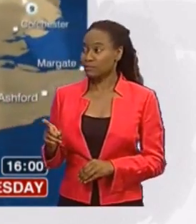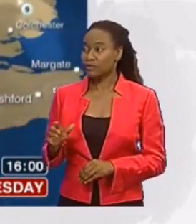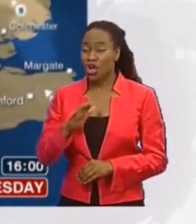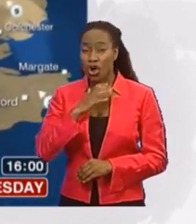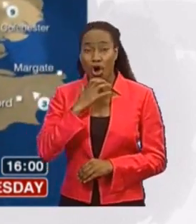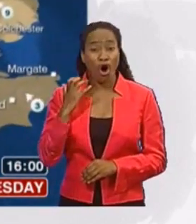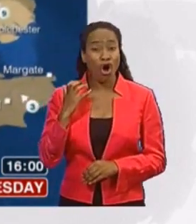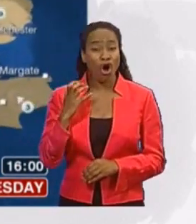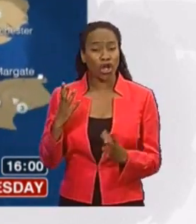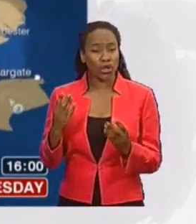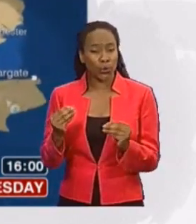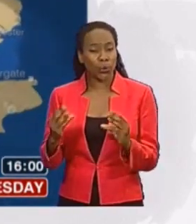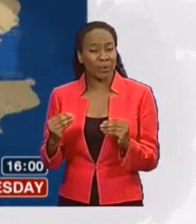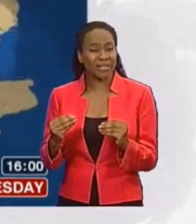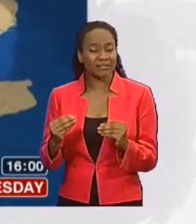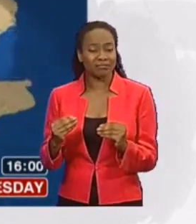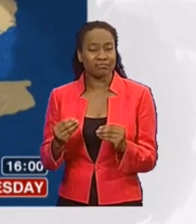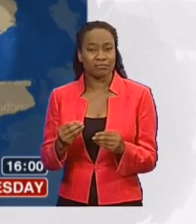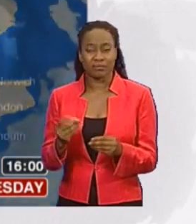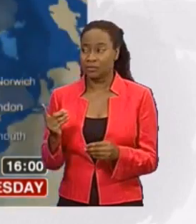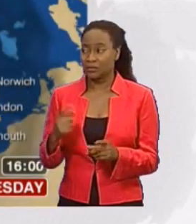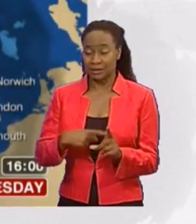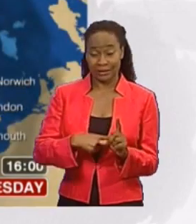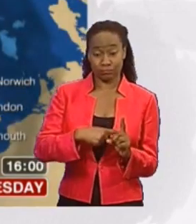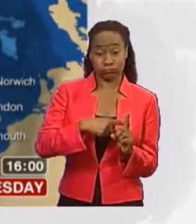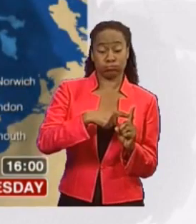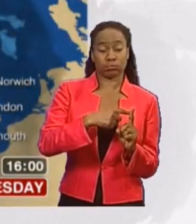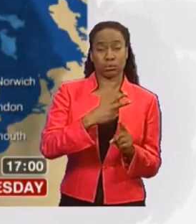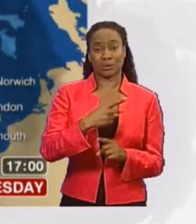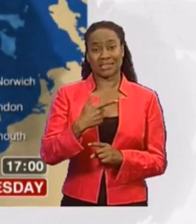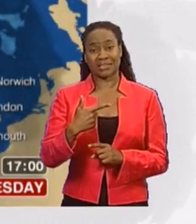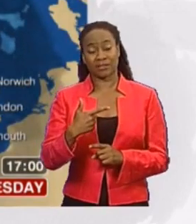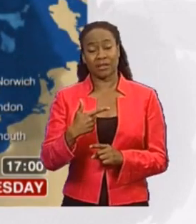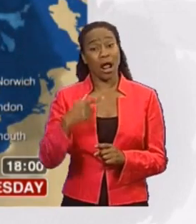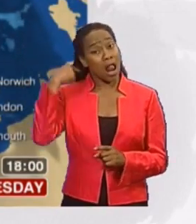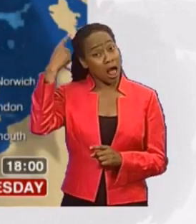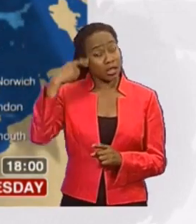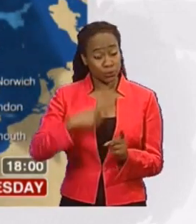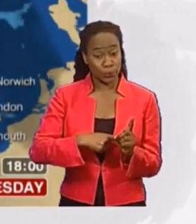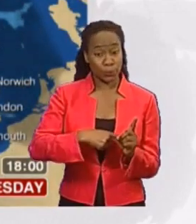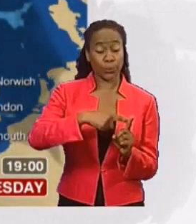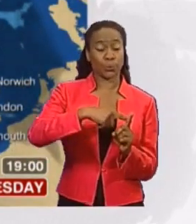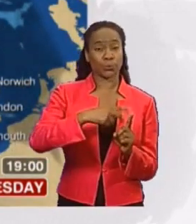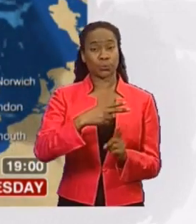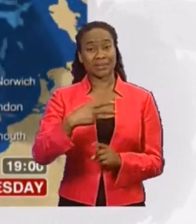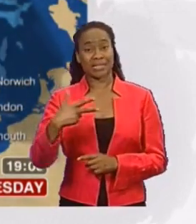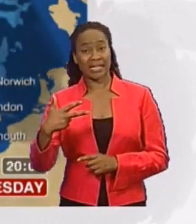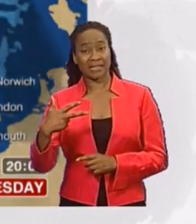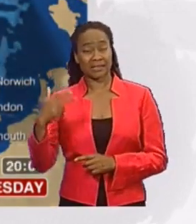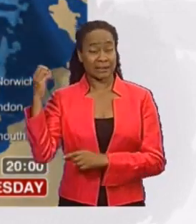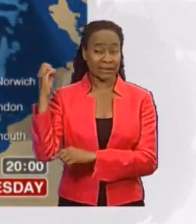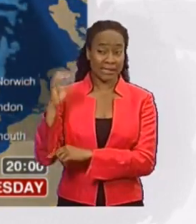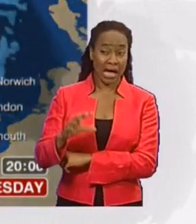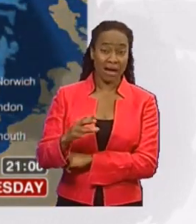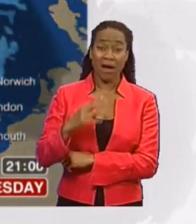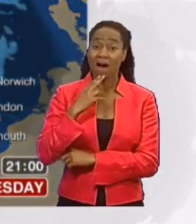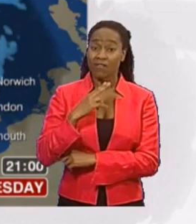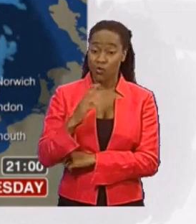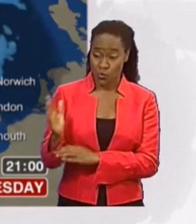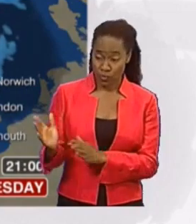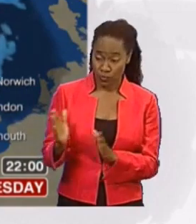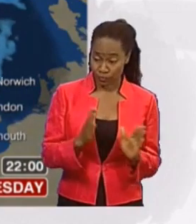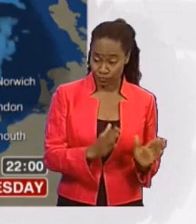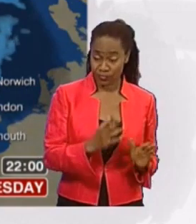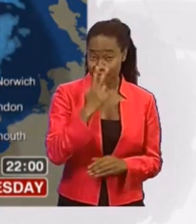hot humid air, then you're mainly dry, 27, 28 for London with sunny spells. So we'll finish off the afternoon, then we work into the evening,